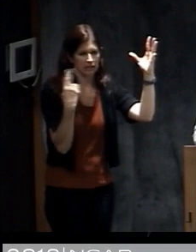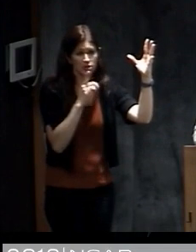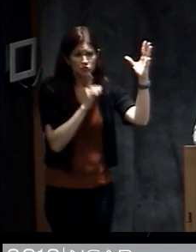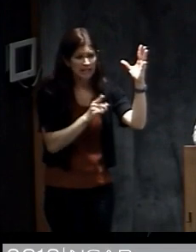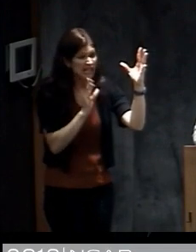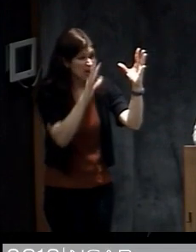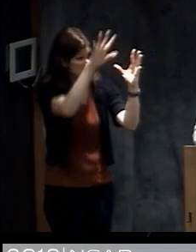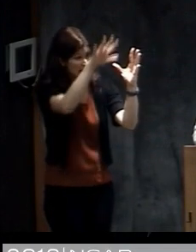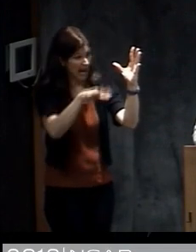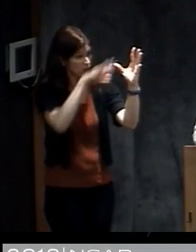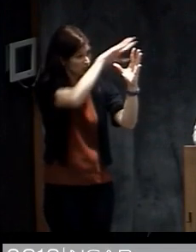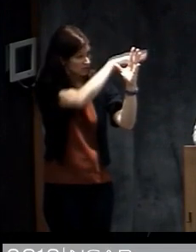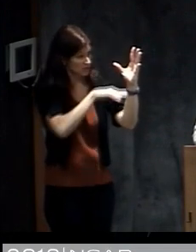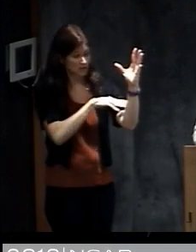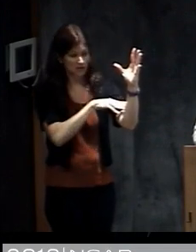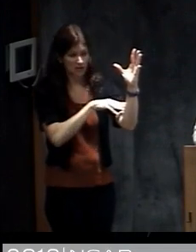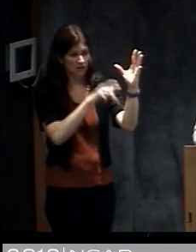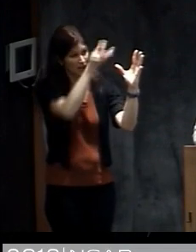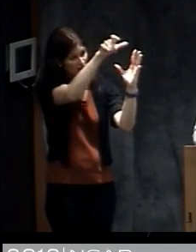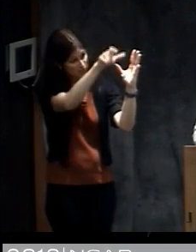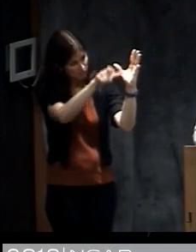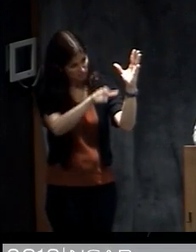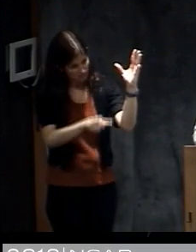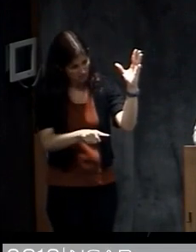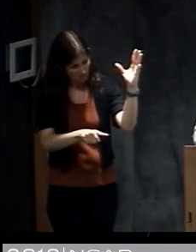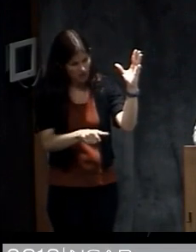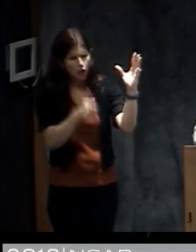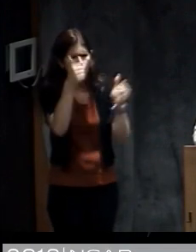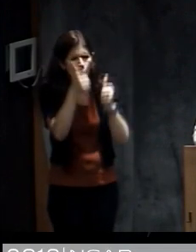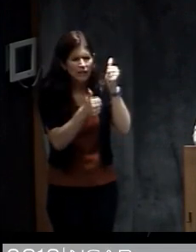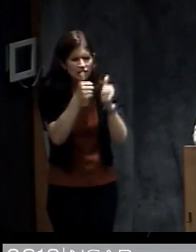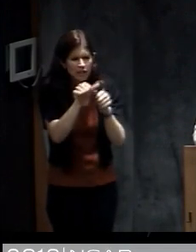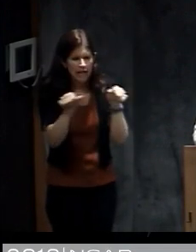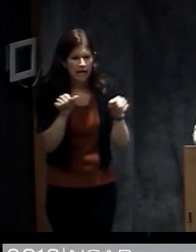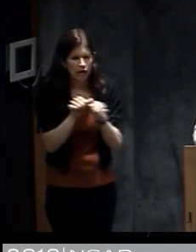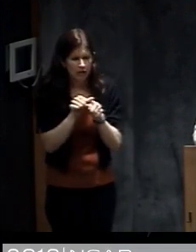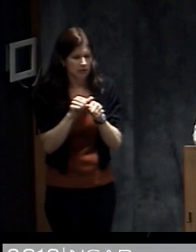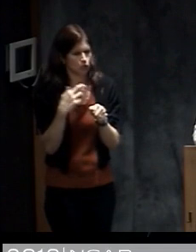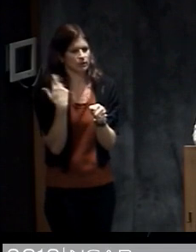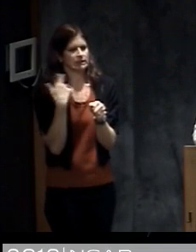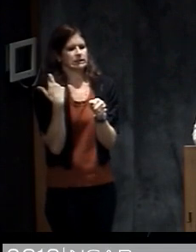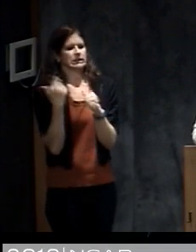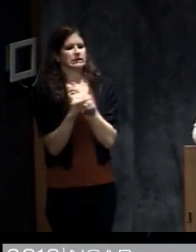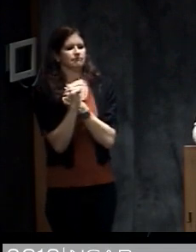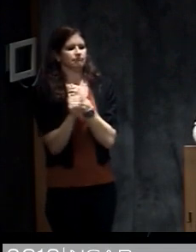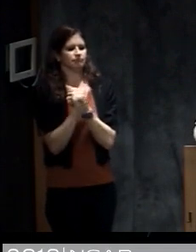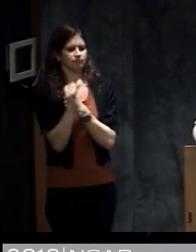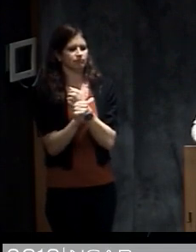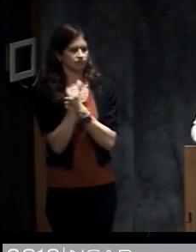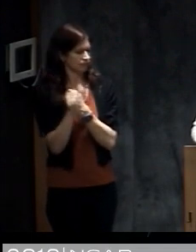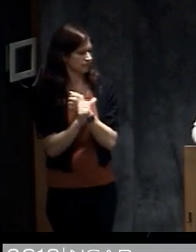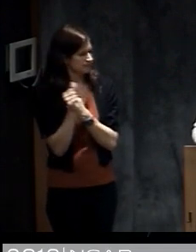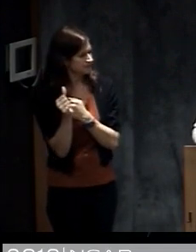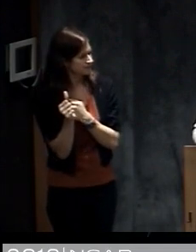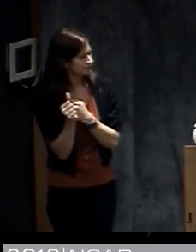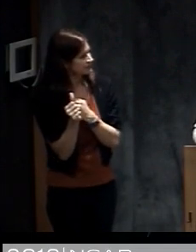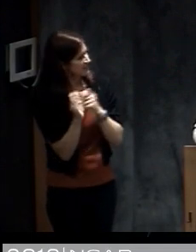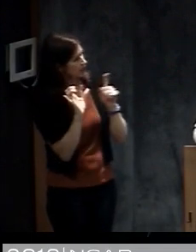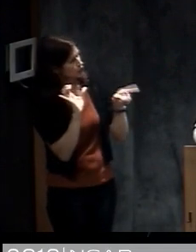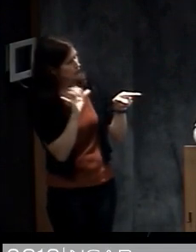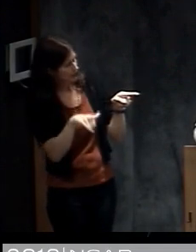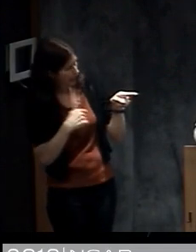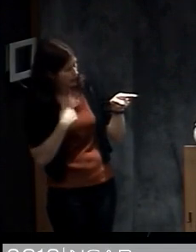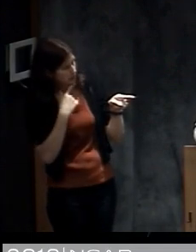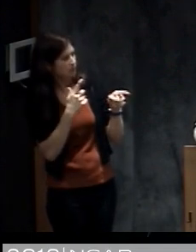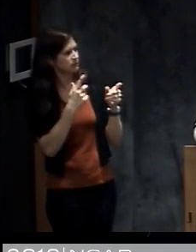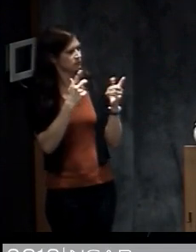around this dot here sort of which areas are at risk. So this is one of, as I mentioned, one of the flagship products